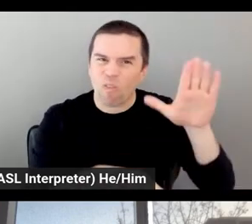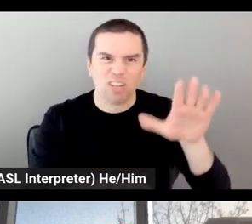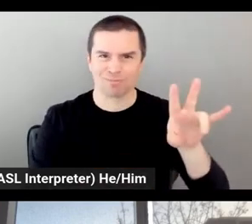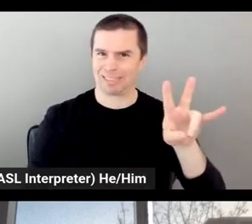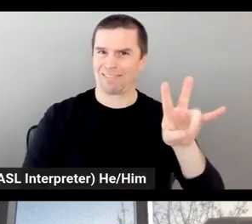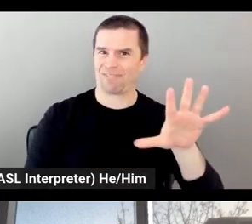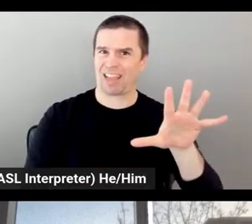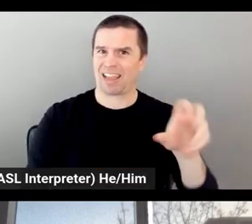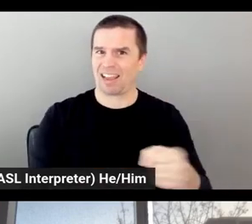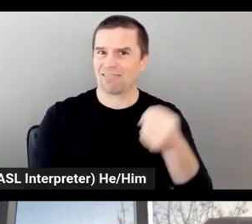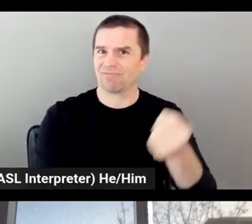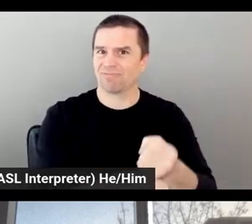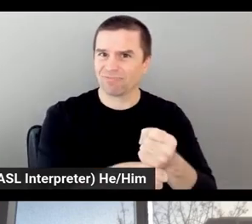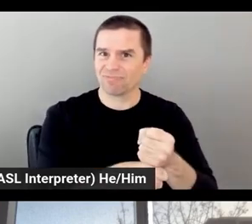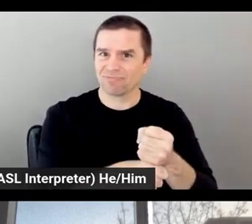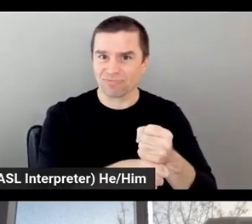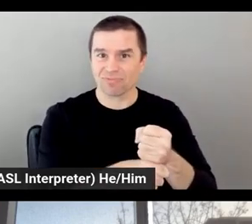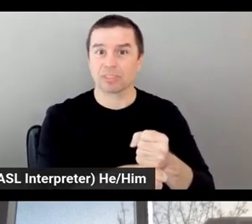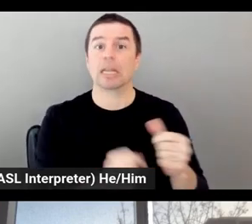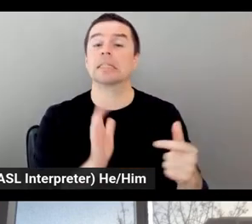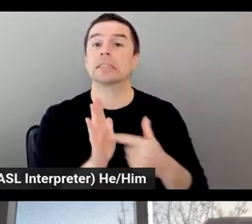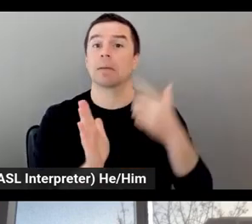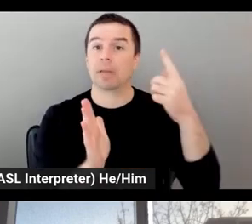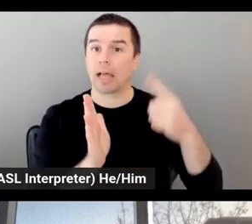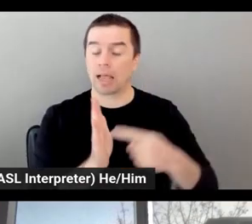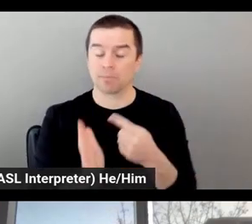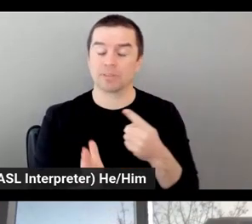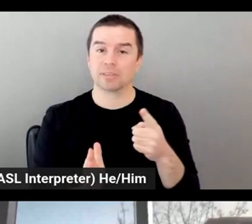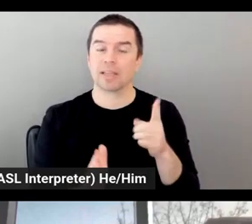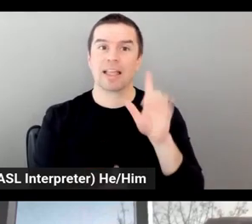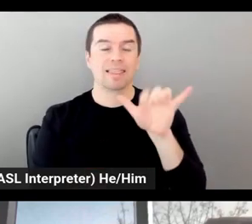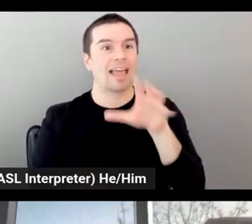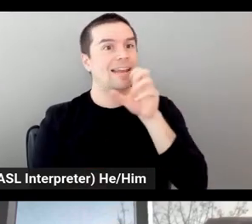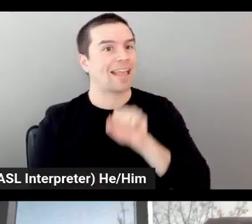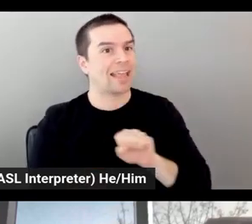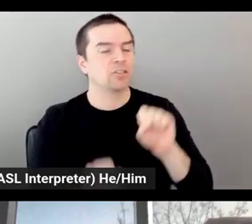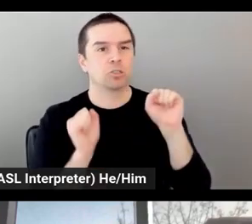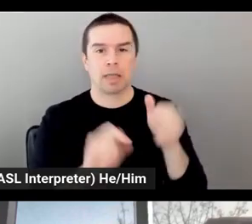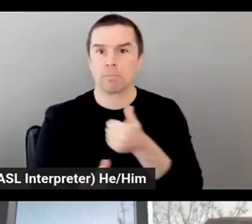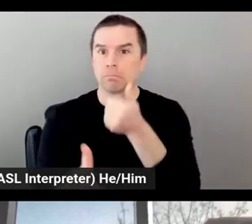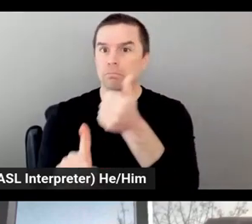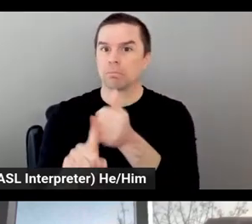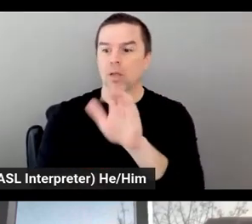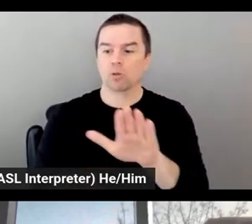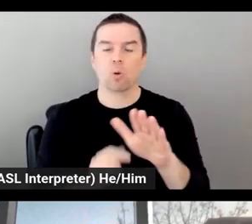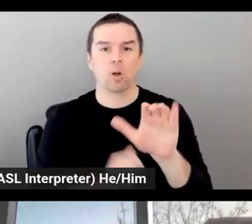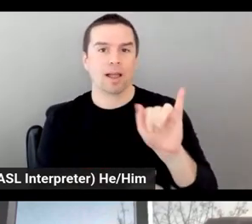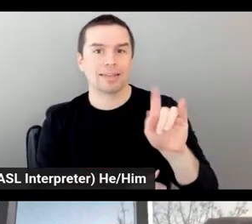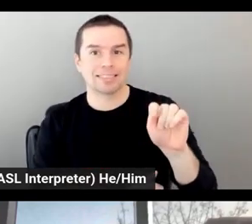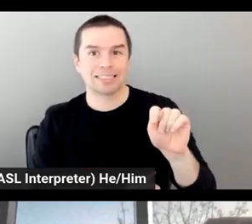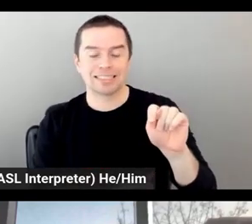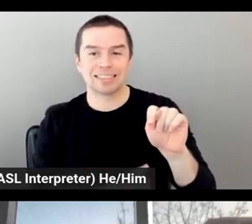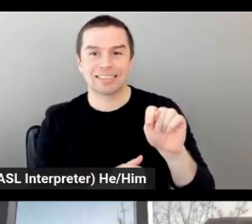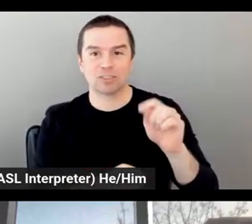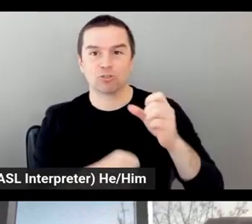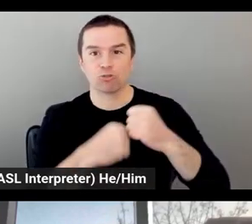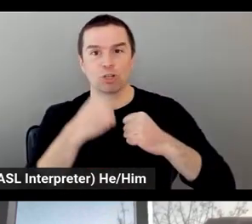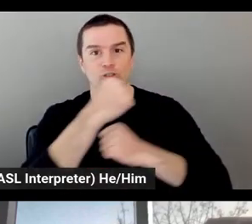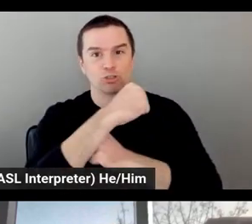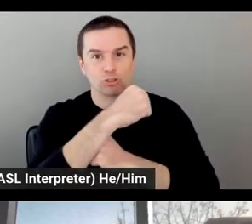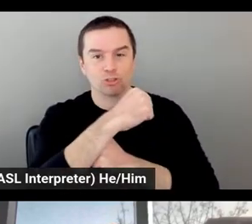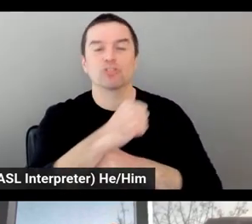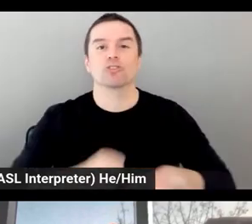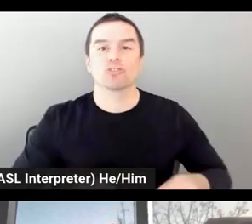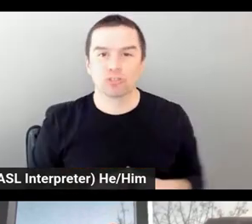infrastructure, you know, this kind of classical or vintage layers. So